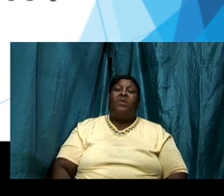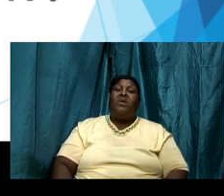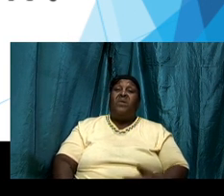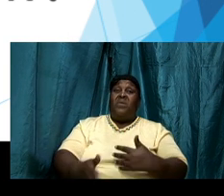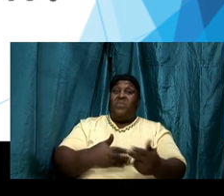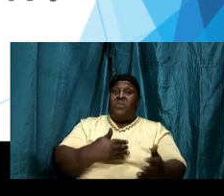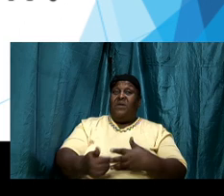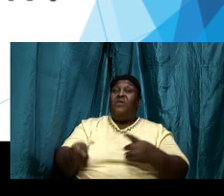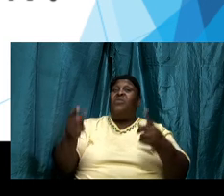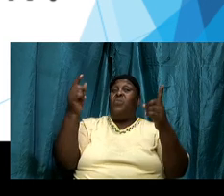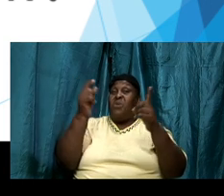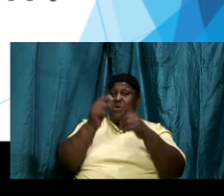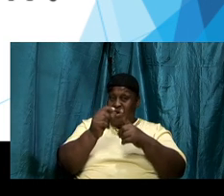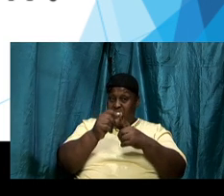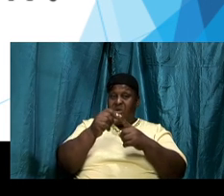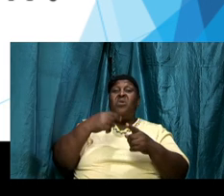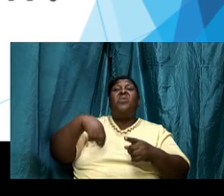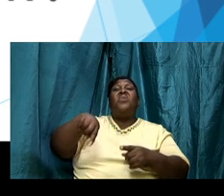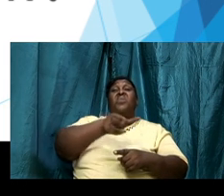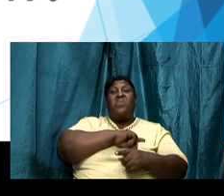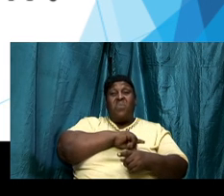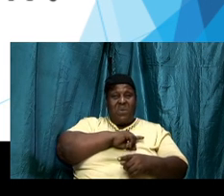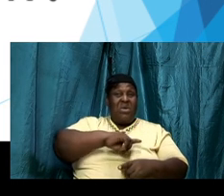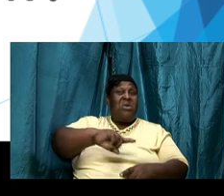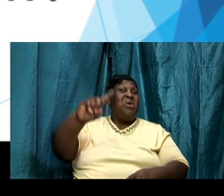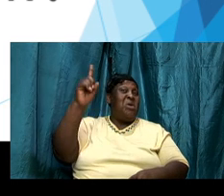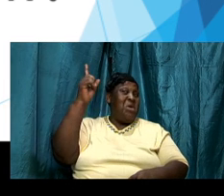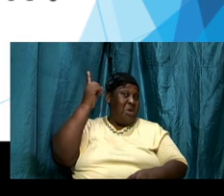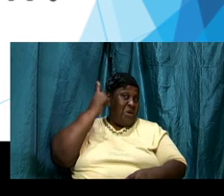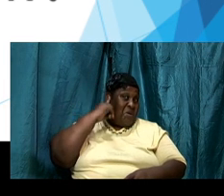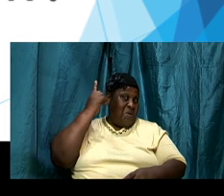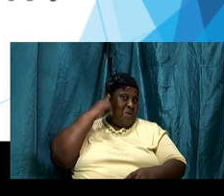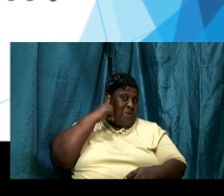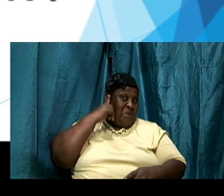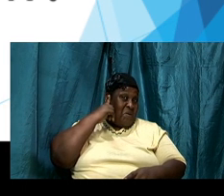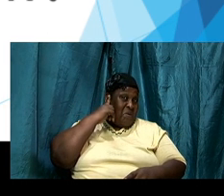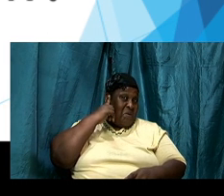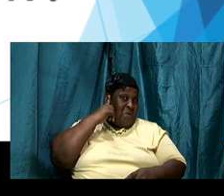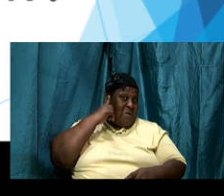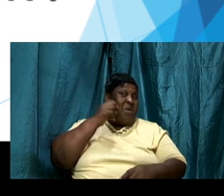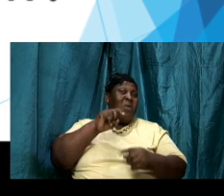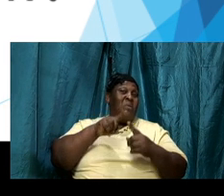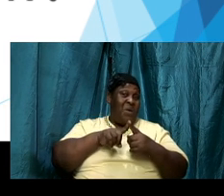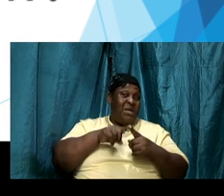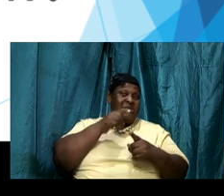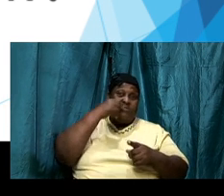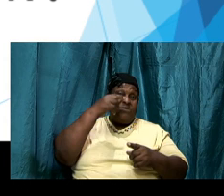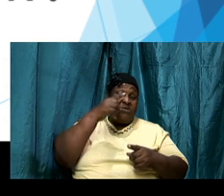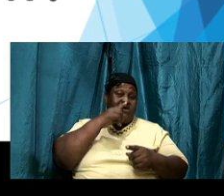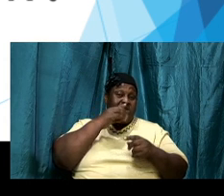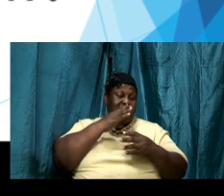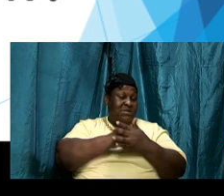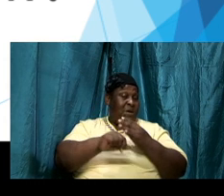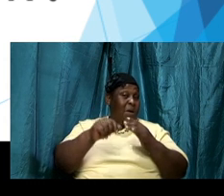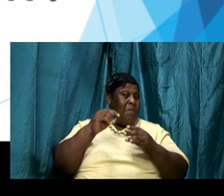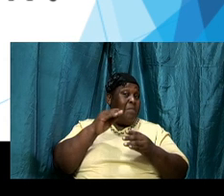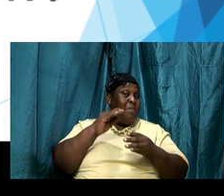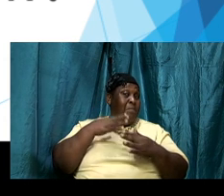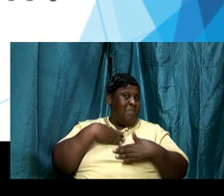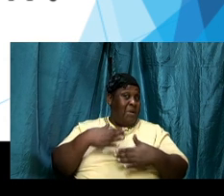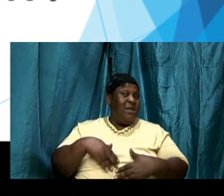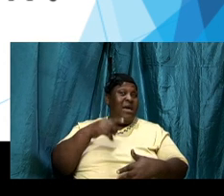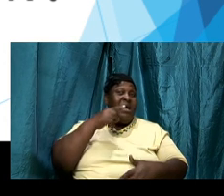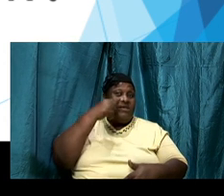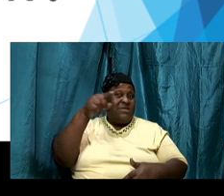it is the word that we hear with our physical ears when somebody talks to us through teaching or